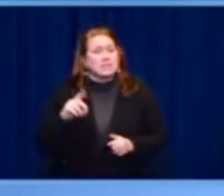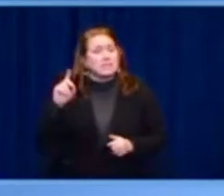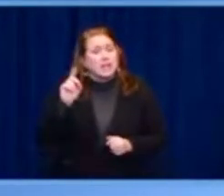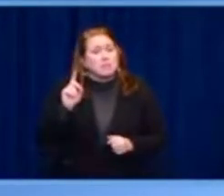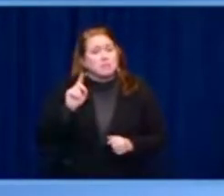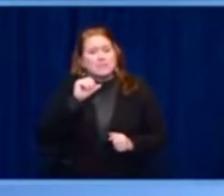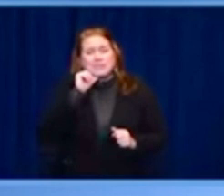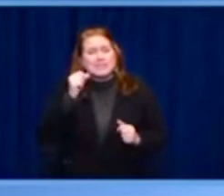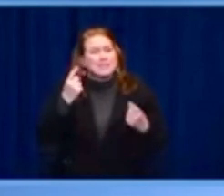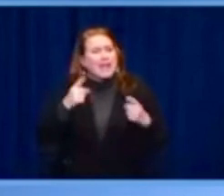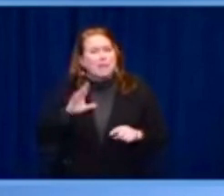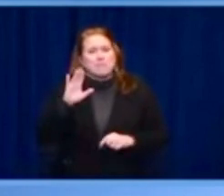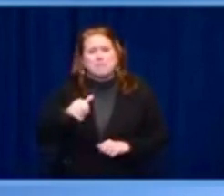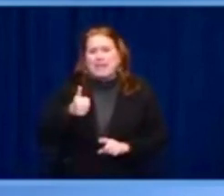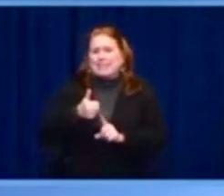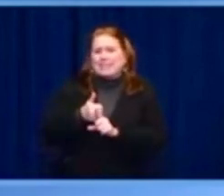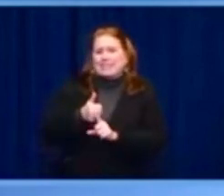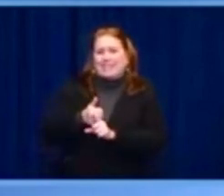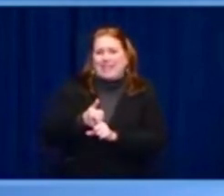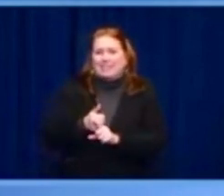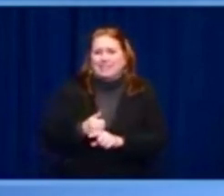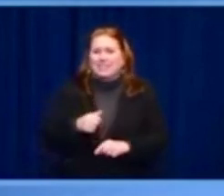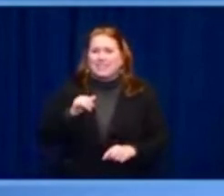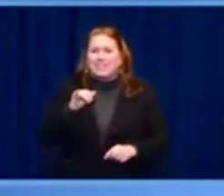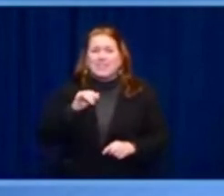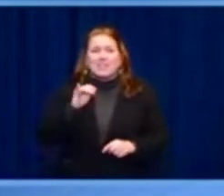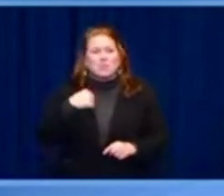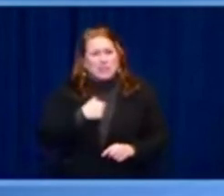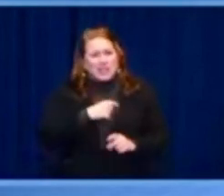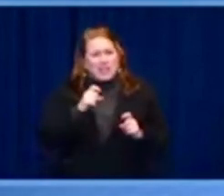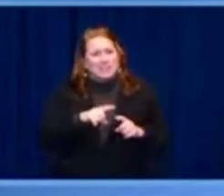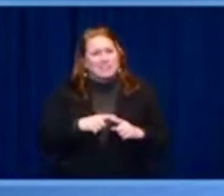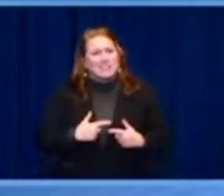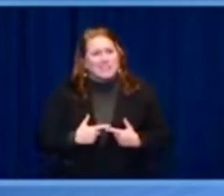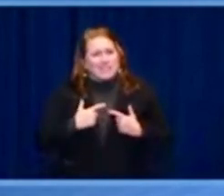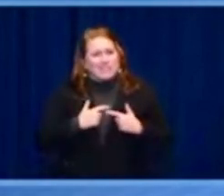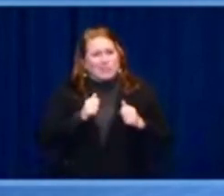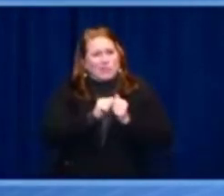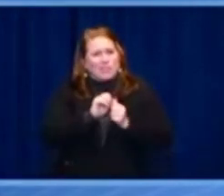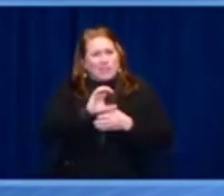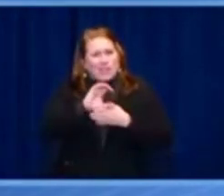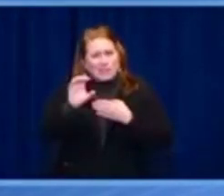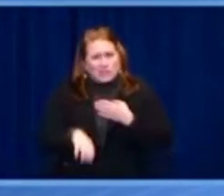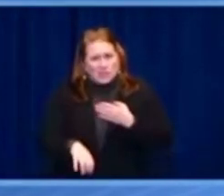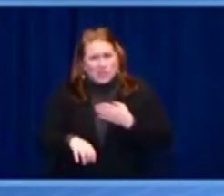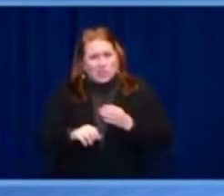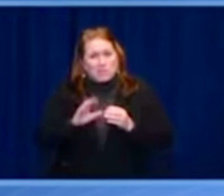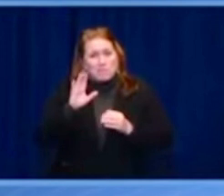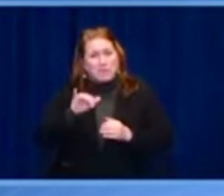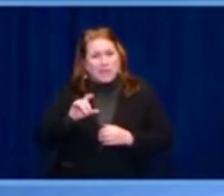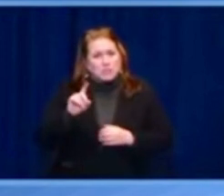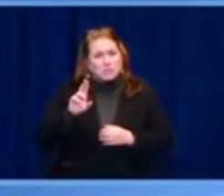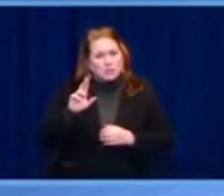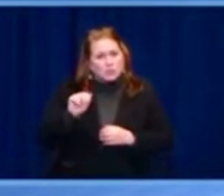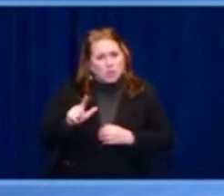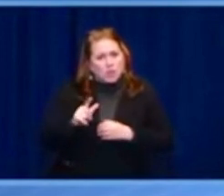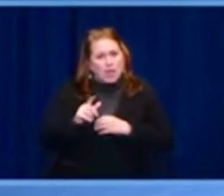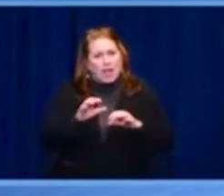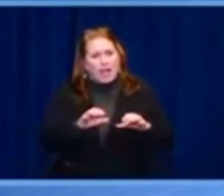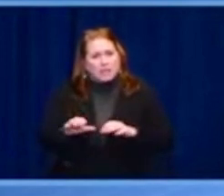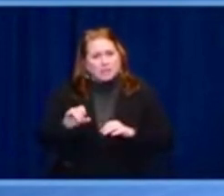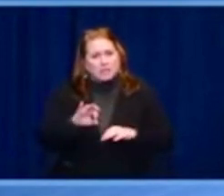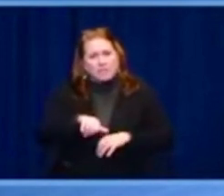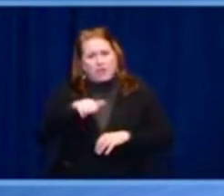more than words of solidarity and crowns of tokenism. That is the only way we can show the world